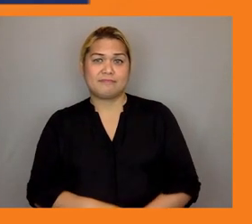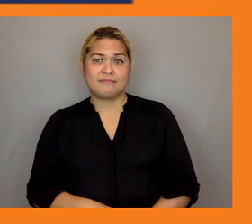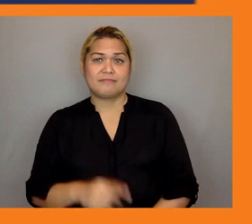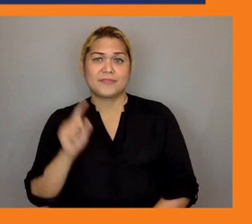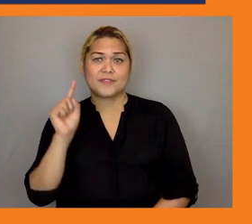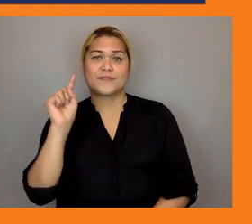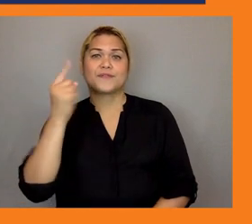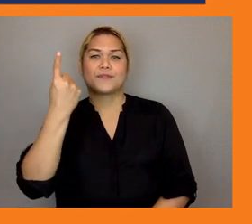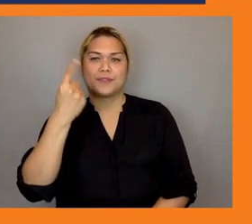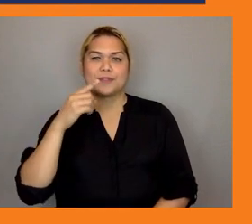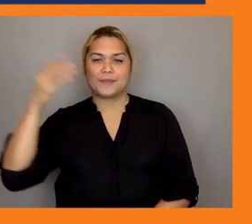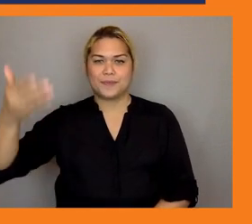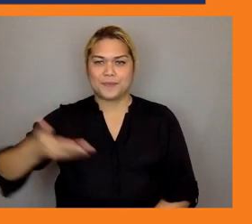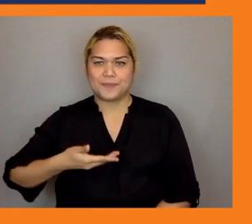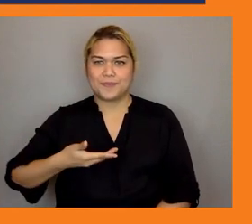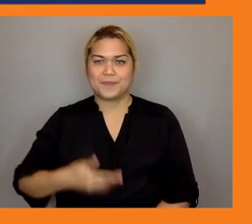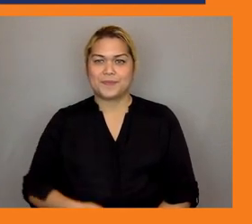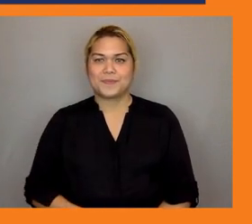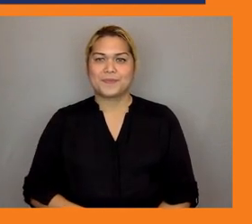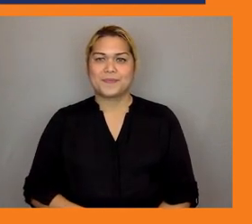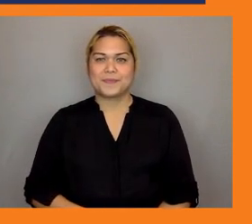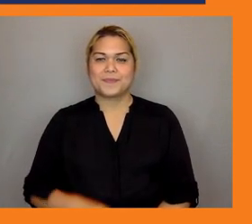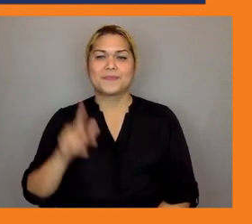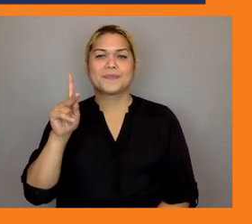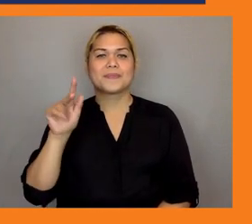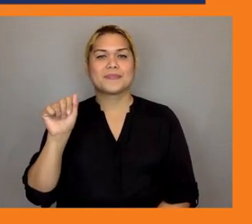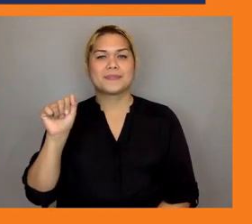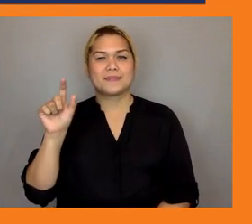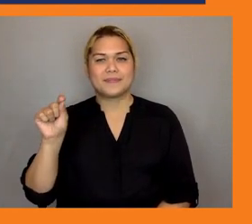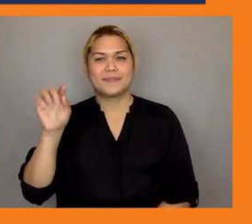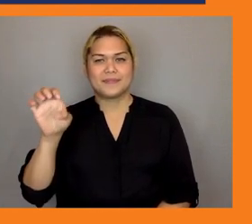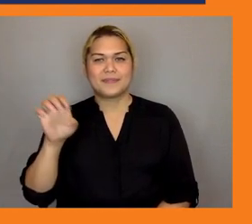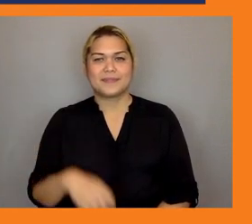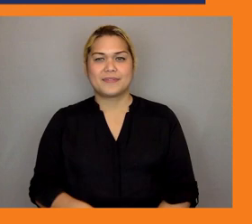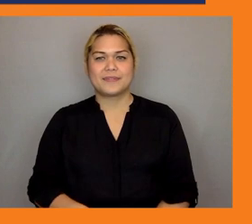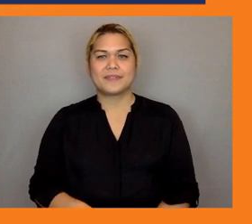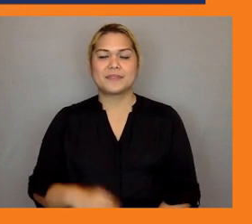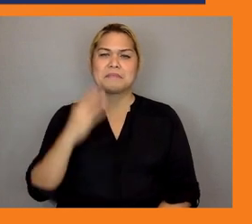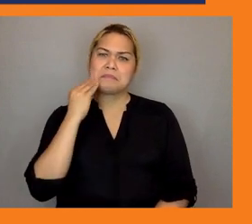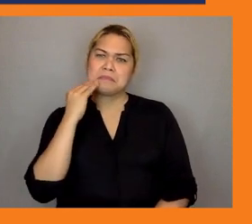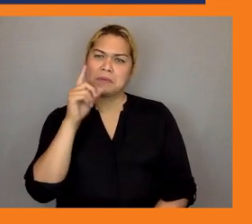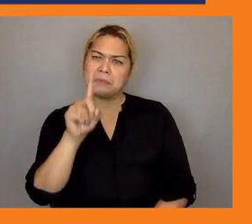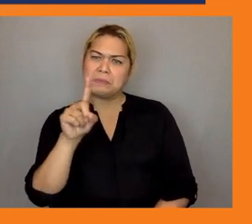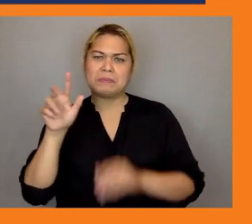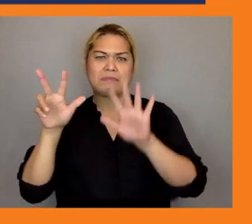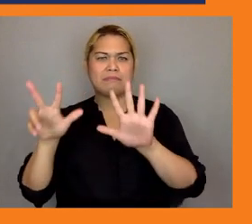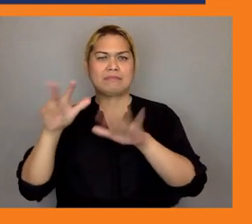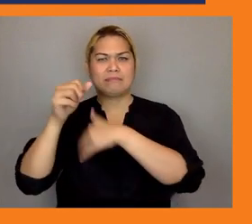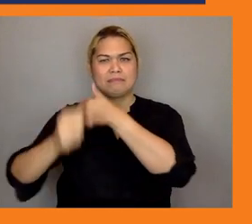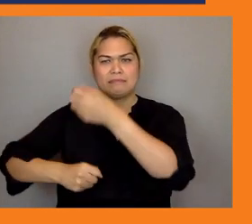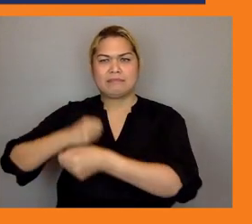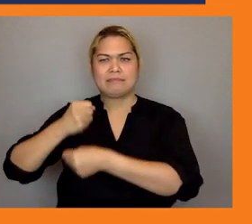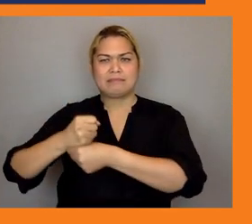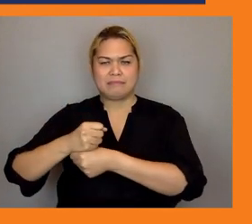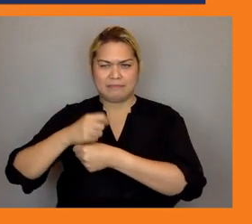us kate has 18 years of experience in climate change and sustainable development policy financing and technology